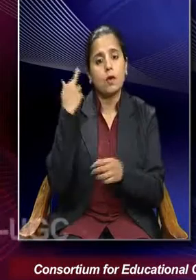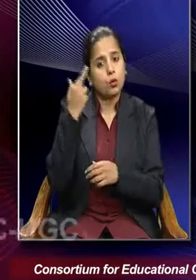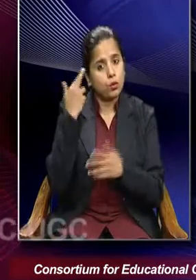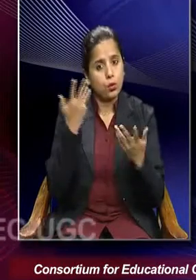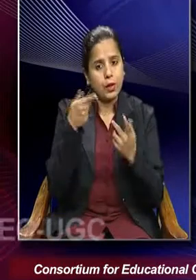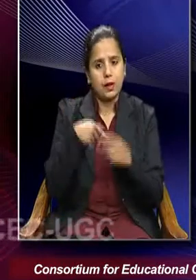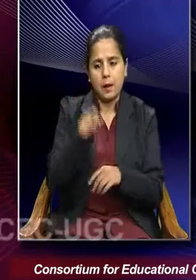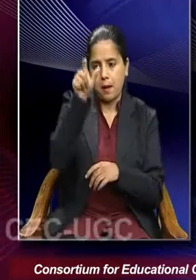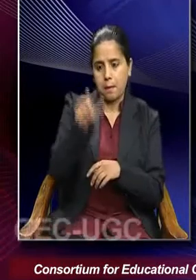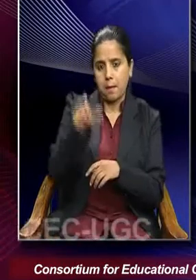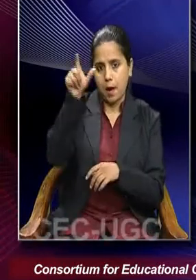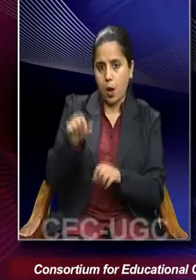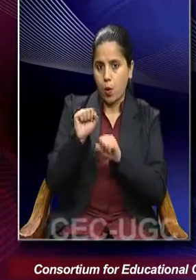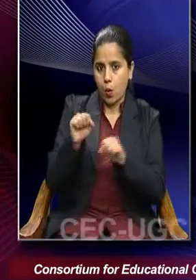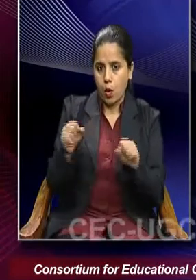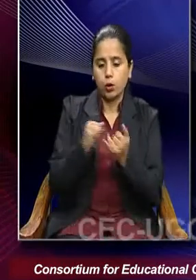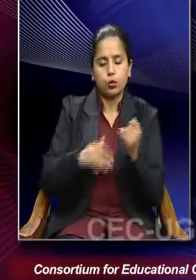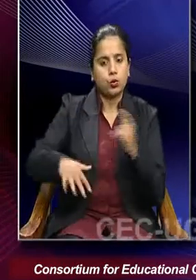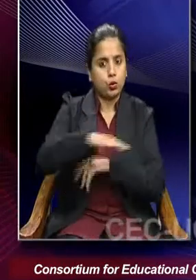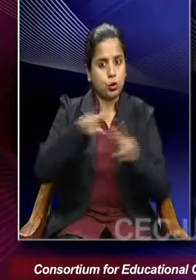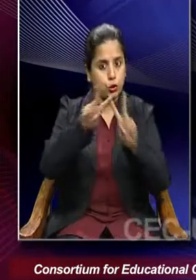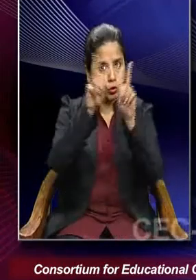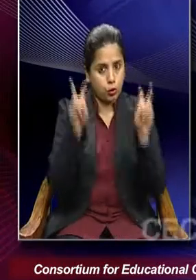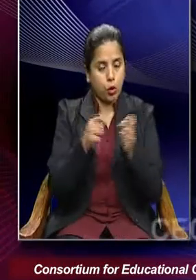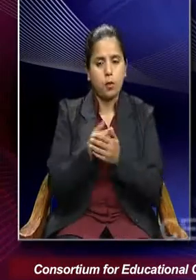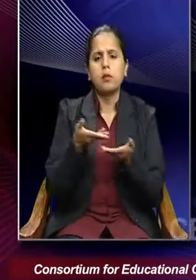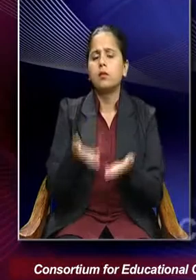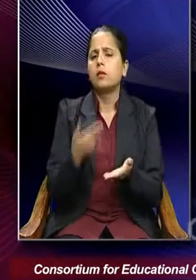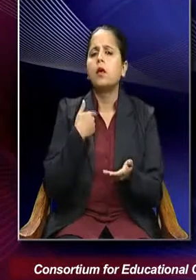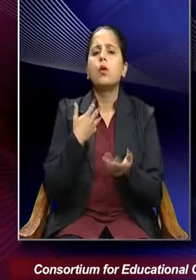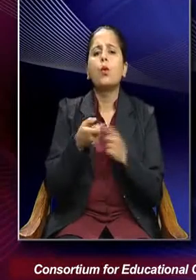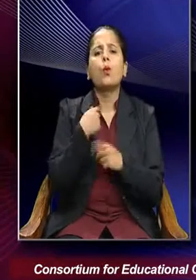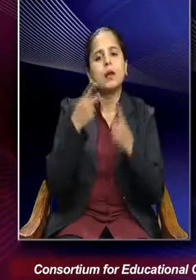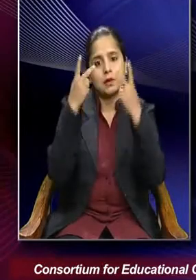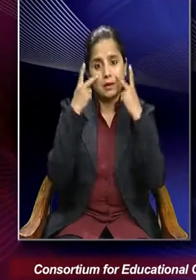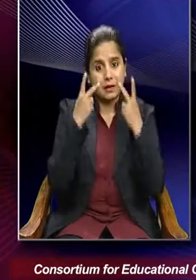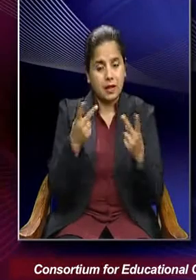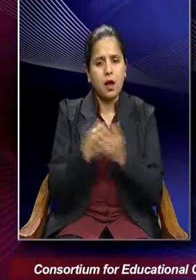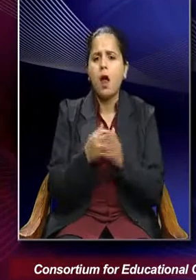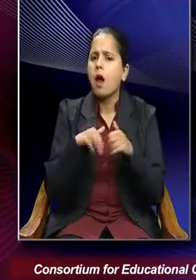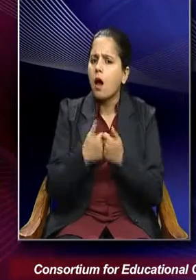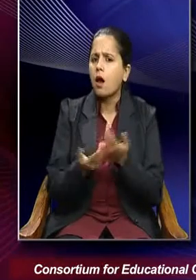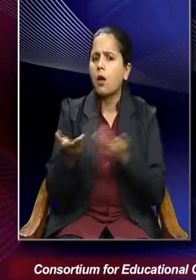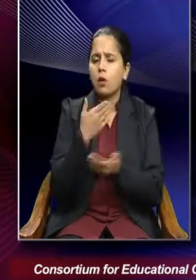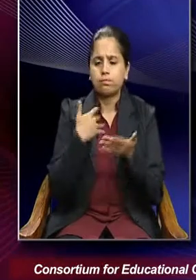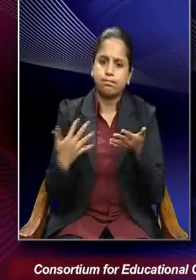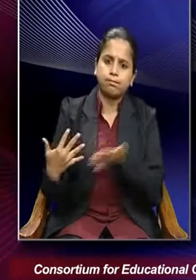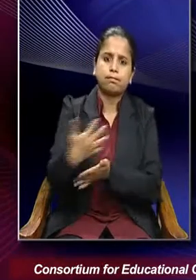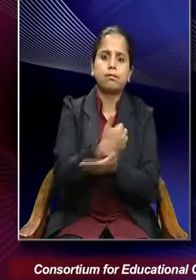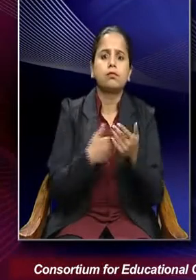individuality in social context. Here we need to see how the collective